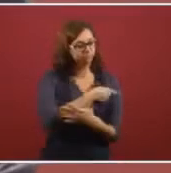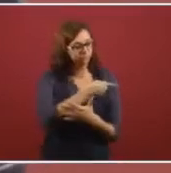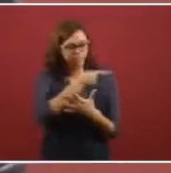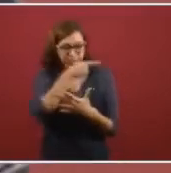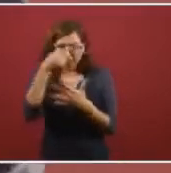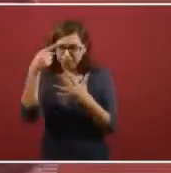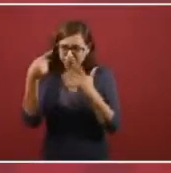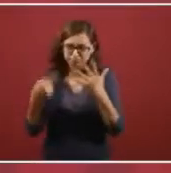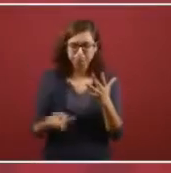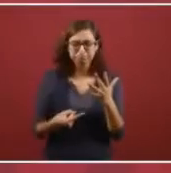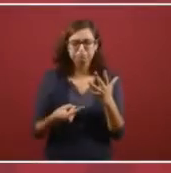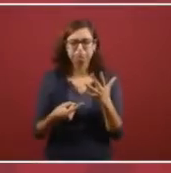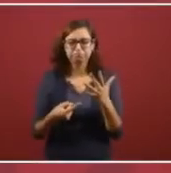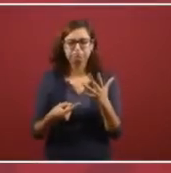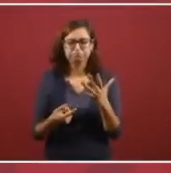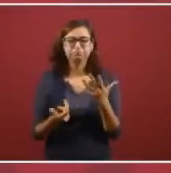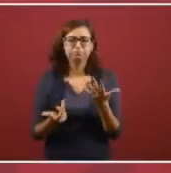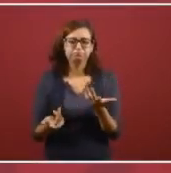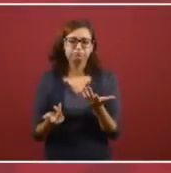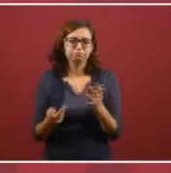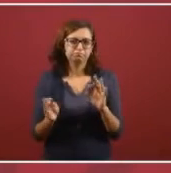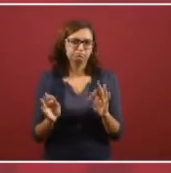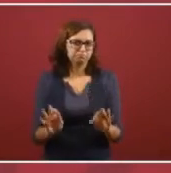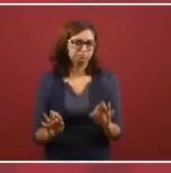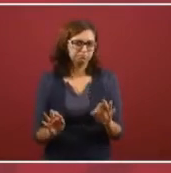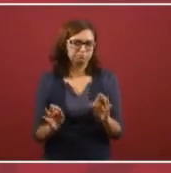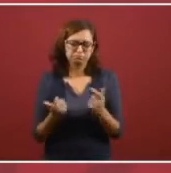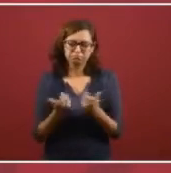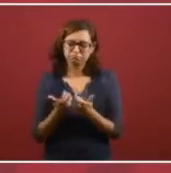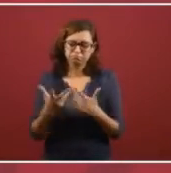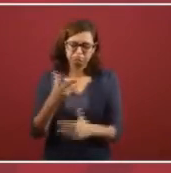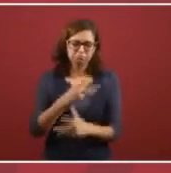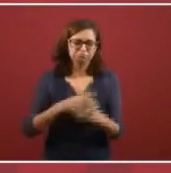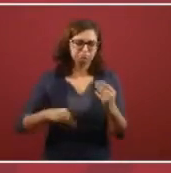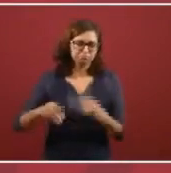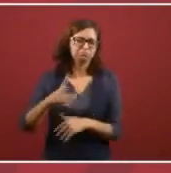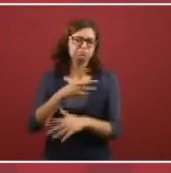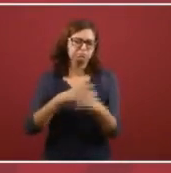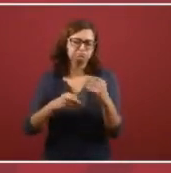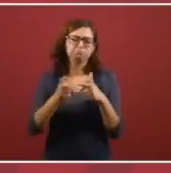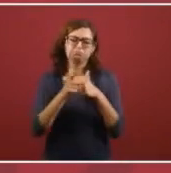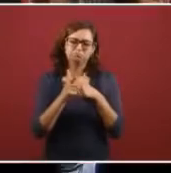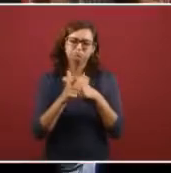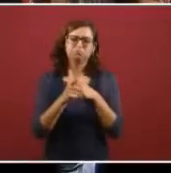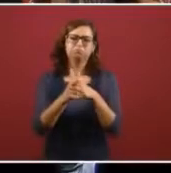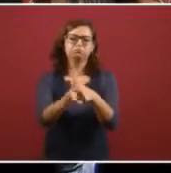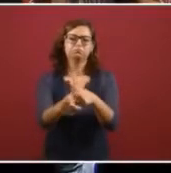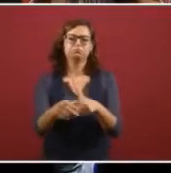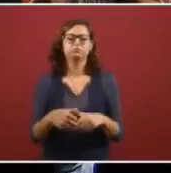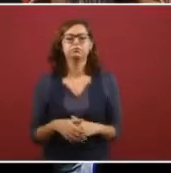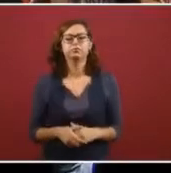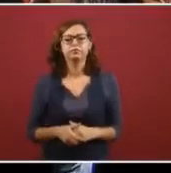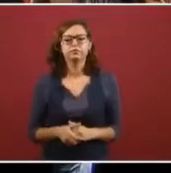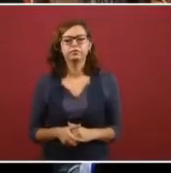All these things. It maintains this, well, of this economy.